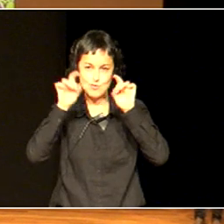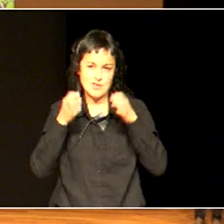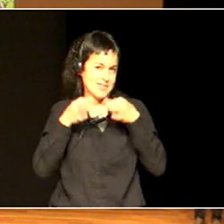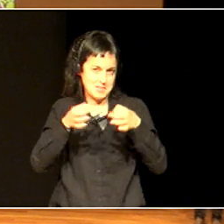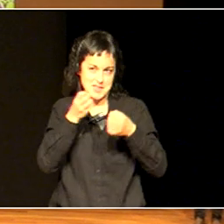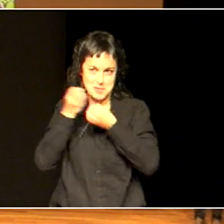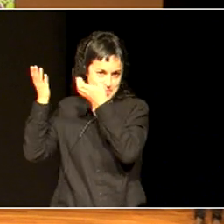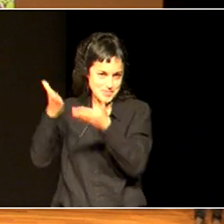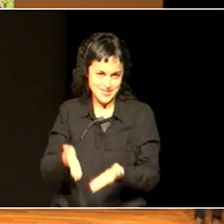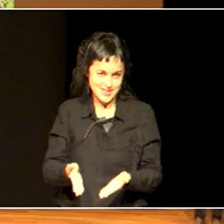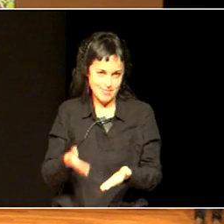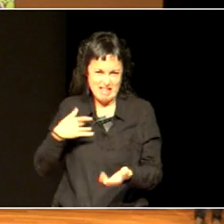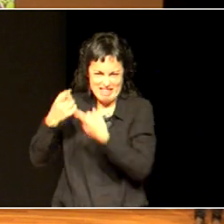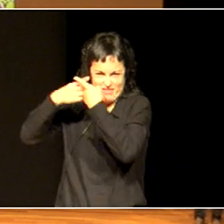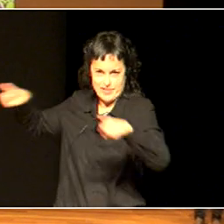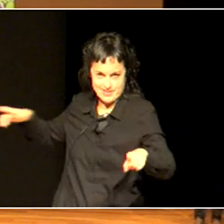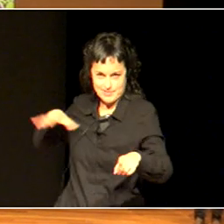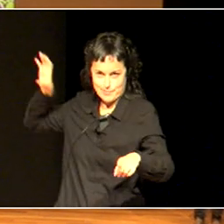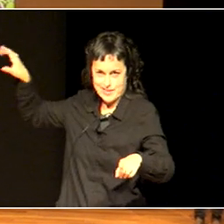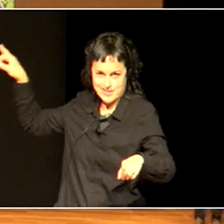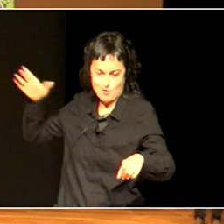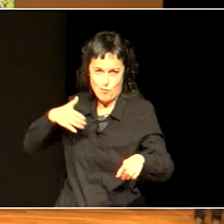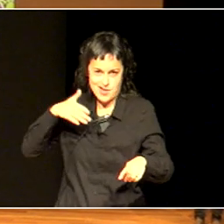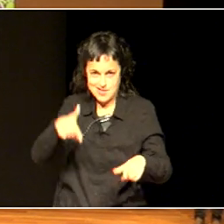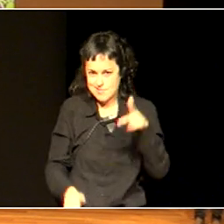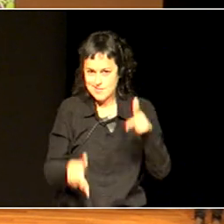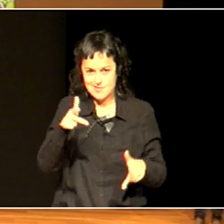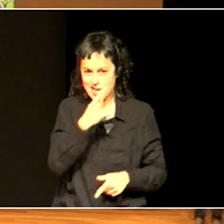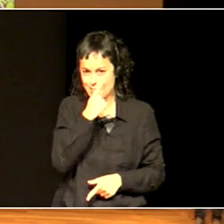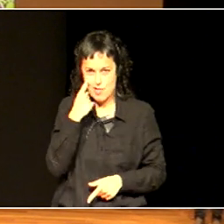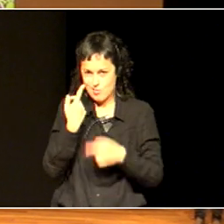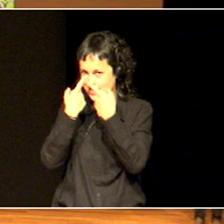But in my country teachers can be fearful.